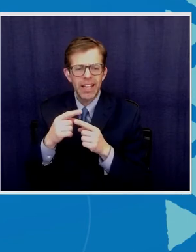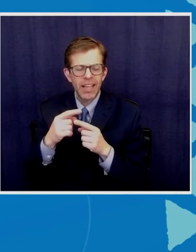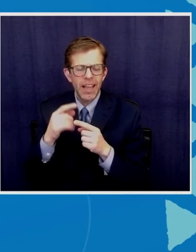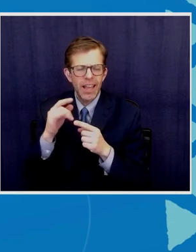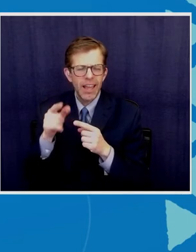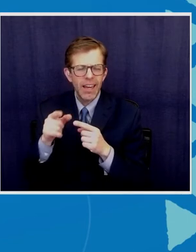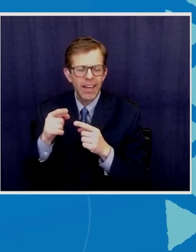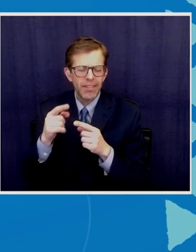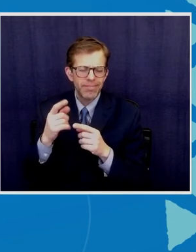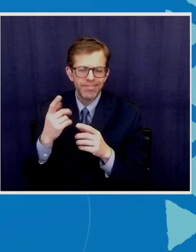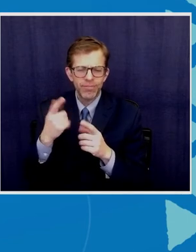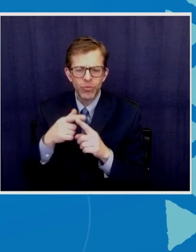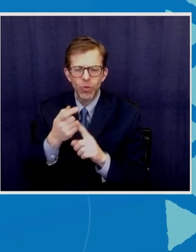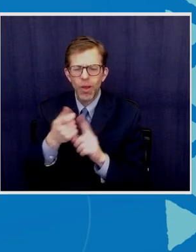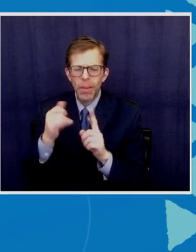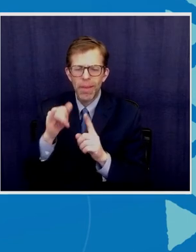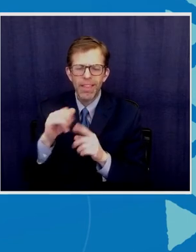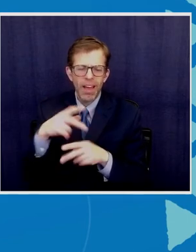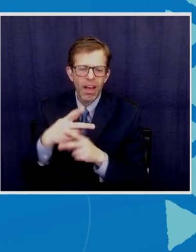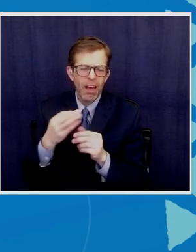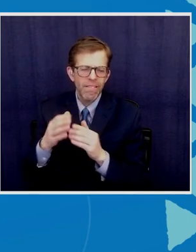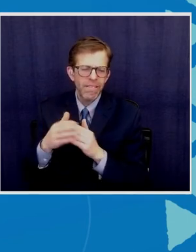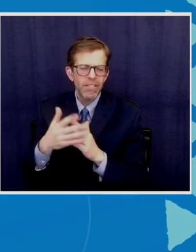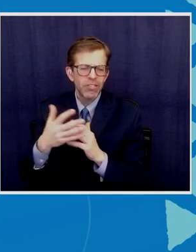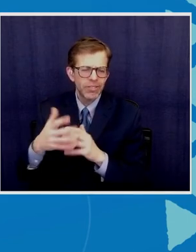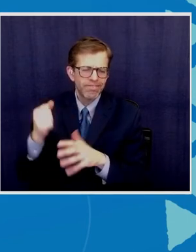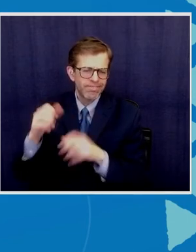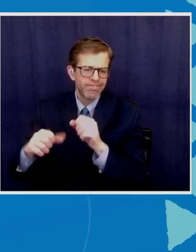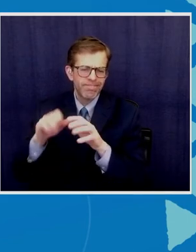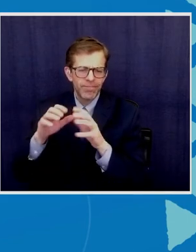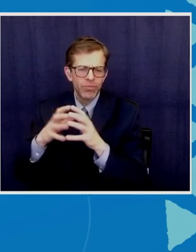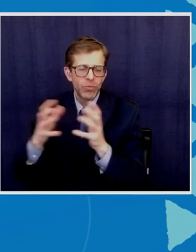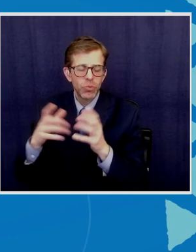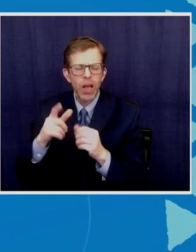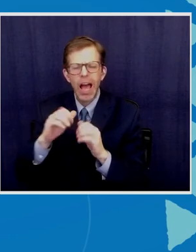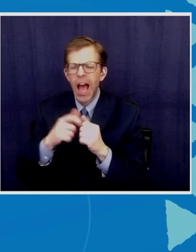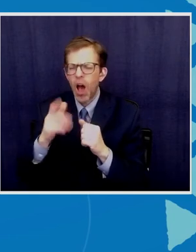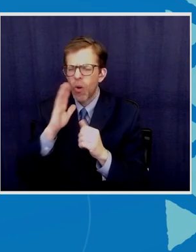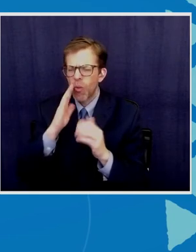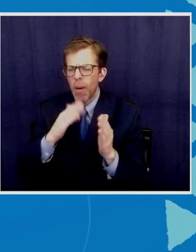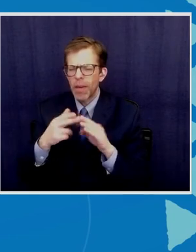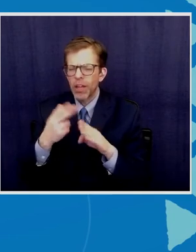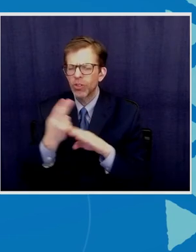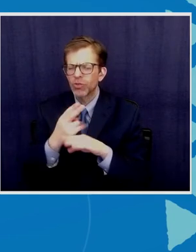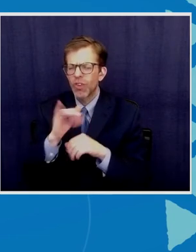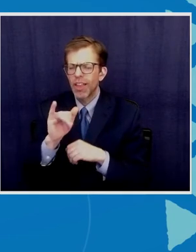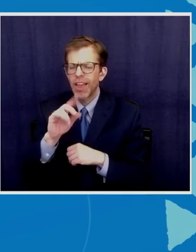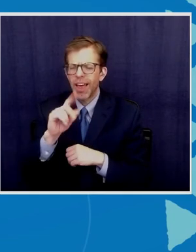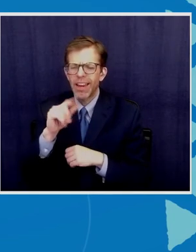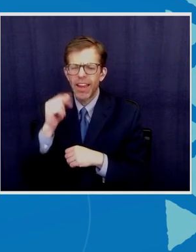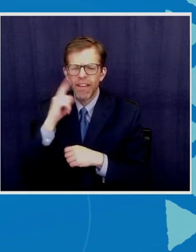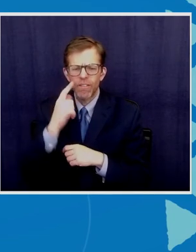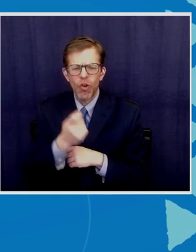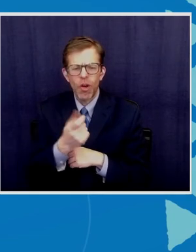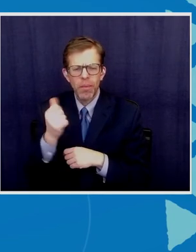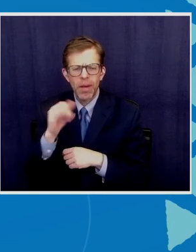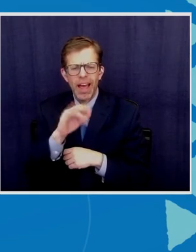comment quickly on how you plan to use satellite data for eliminating IEU fishing